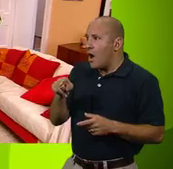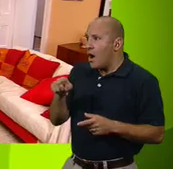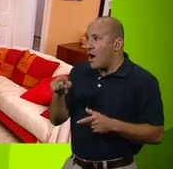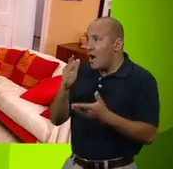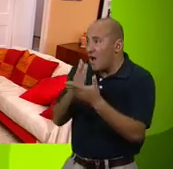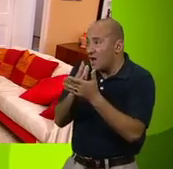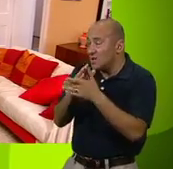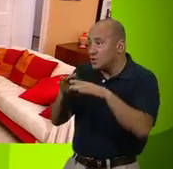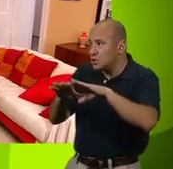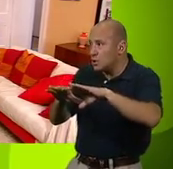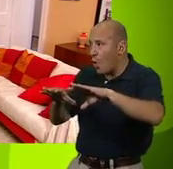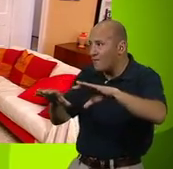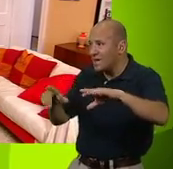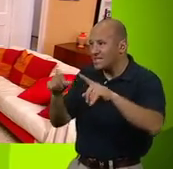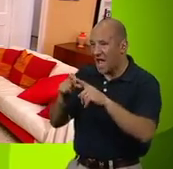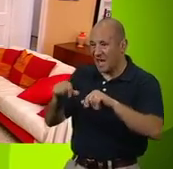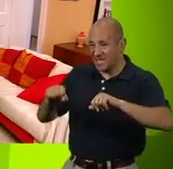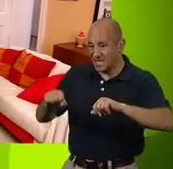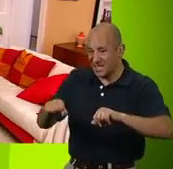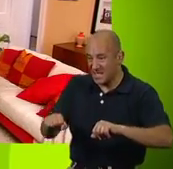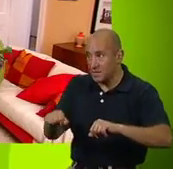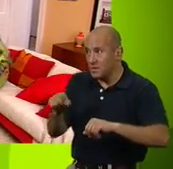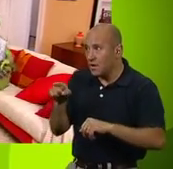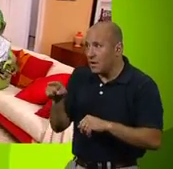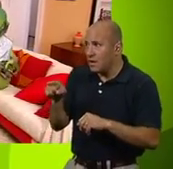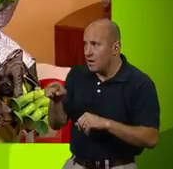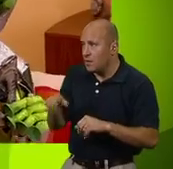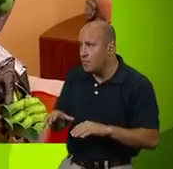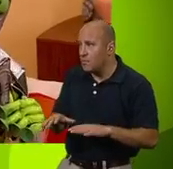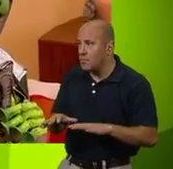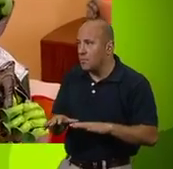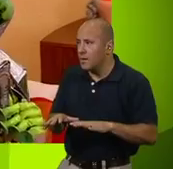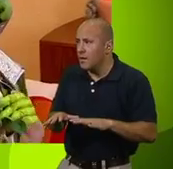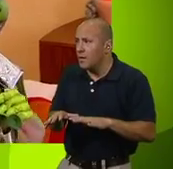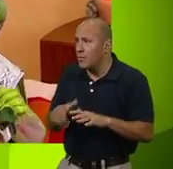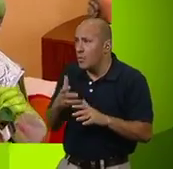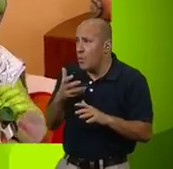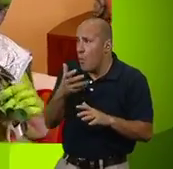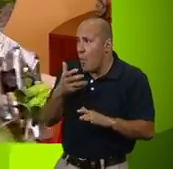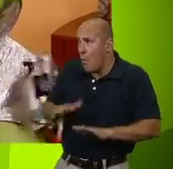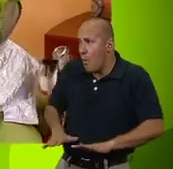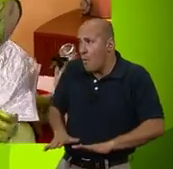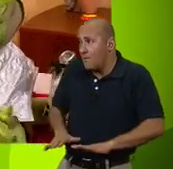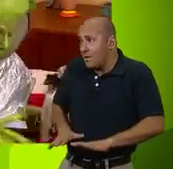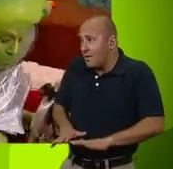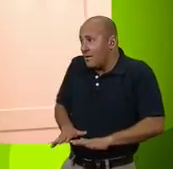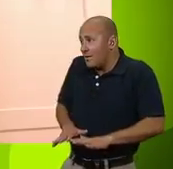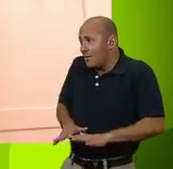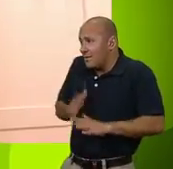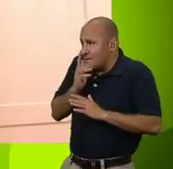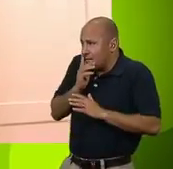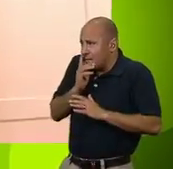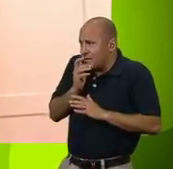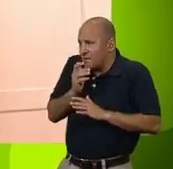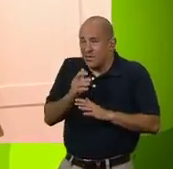It's the actual sofa Danny sits on! Oh! It's still warm. We